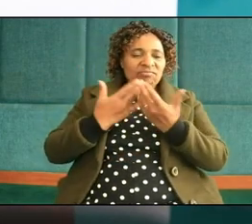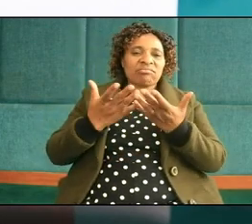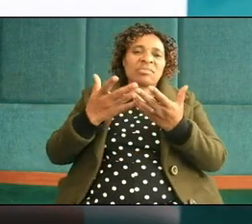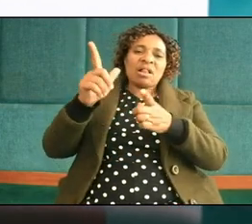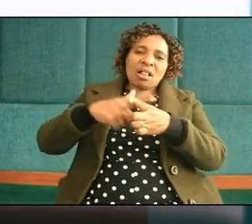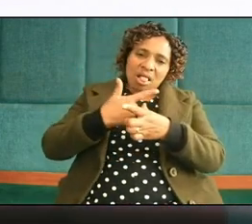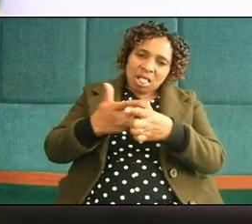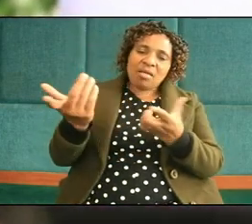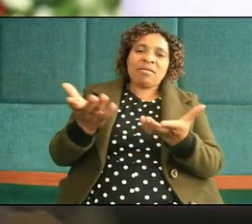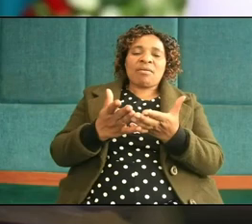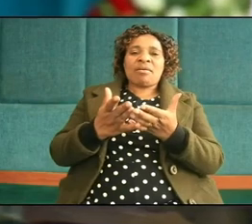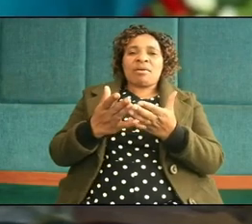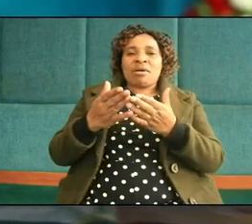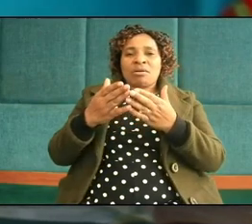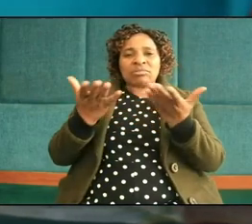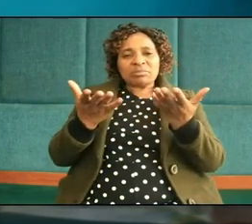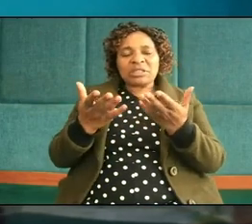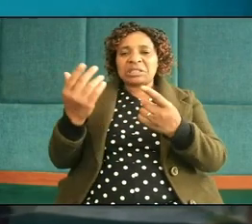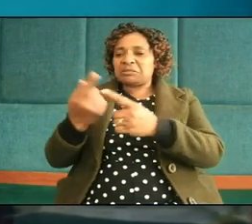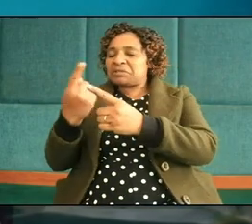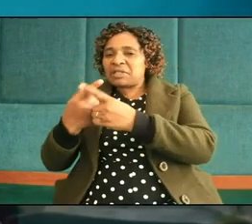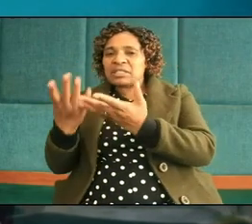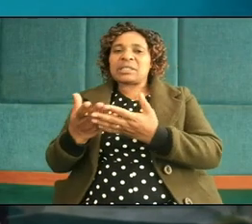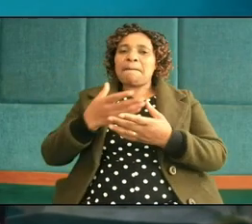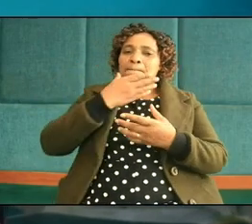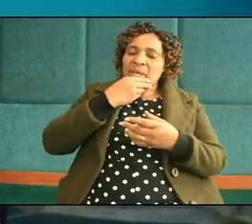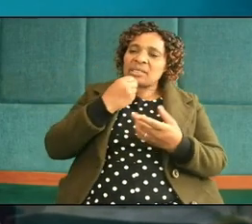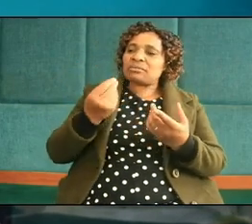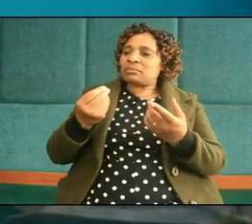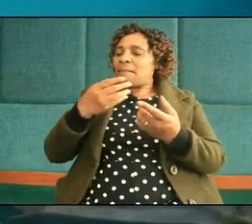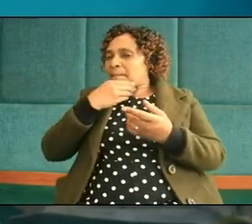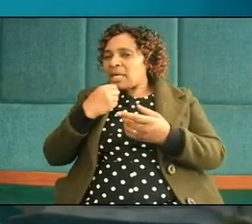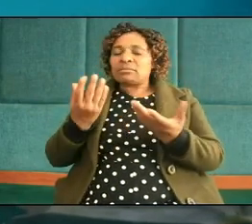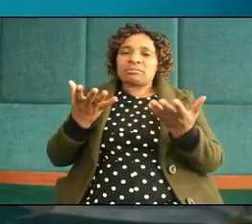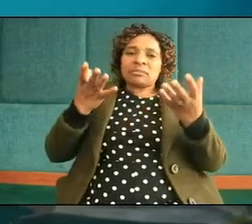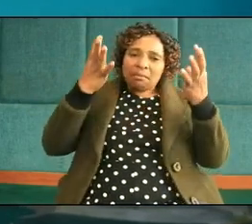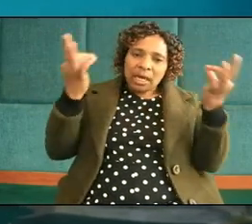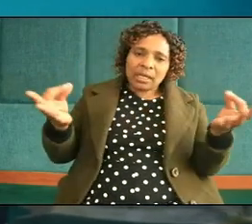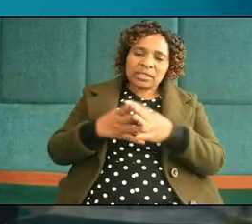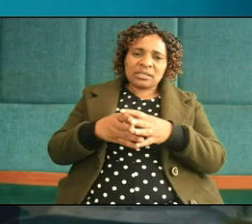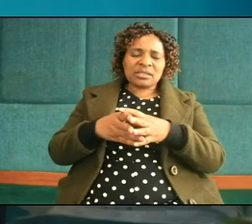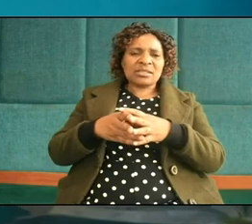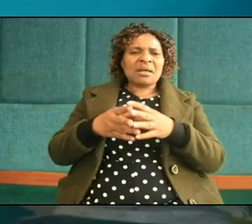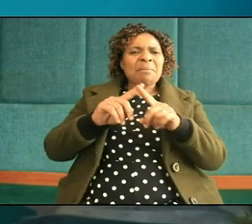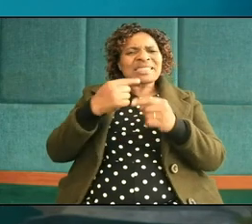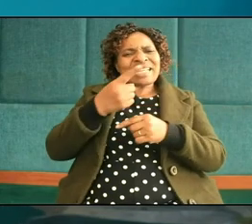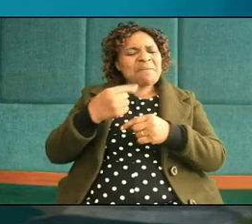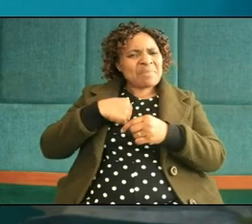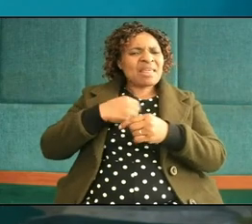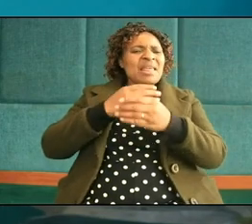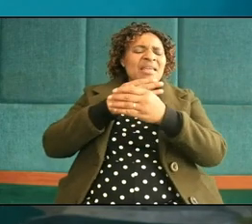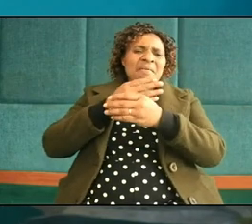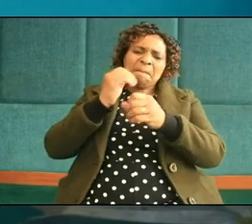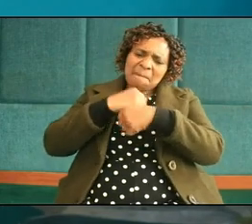we have lesbians we have those people who say that my parents made a mistake I'm not a